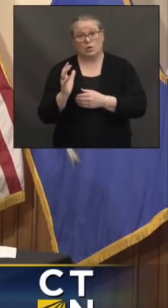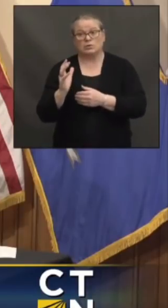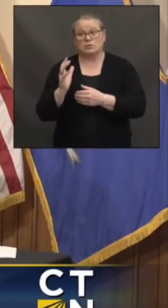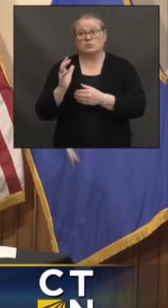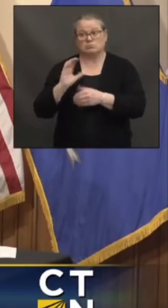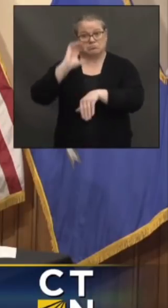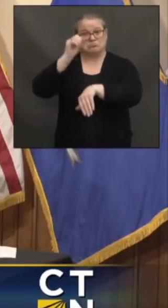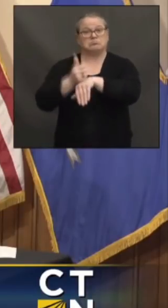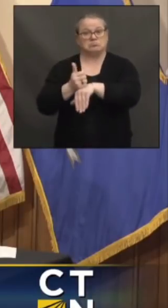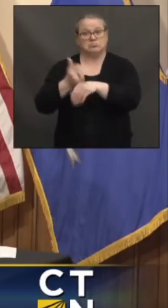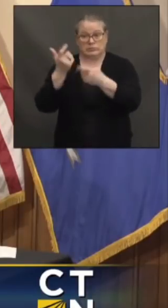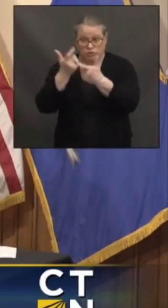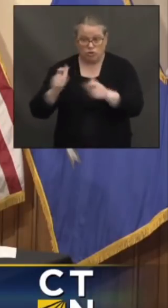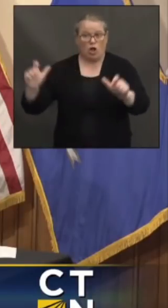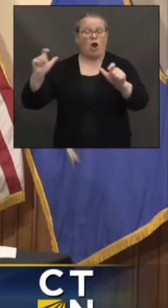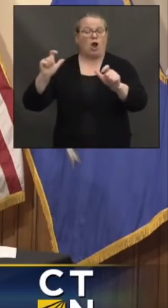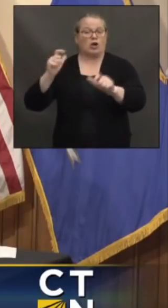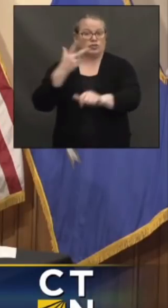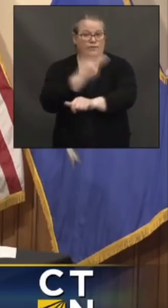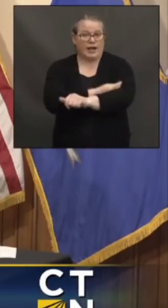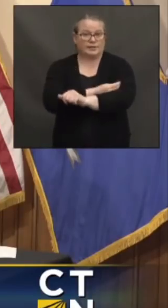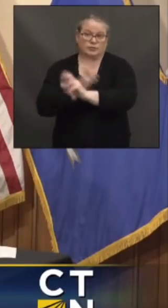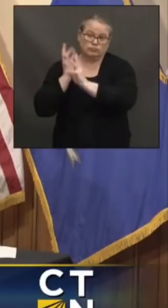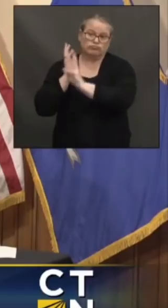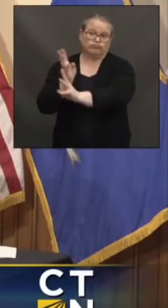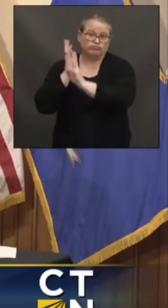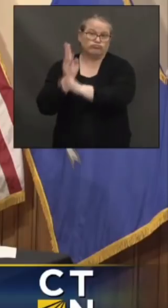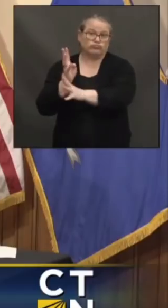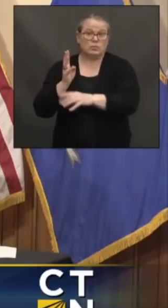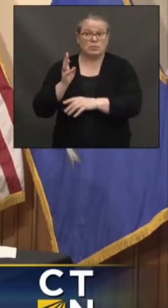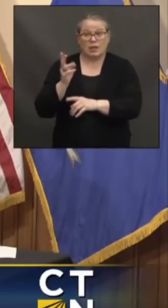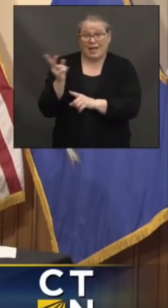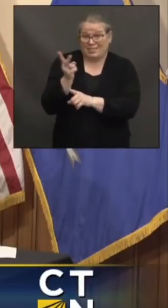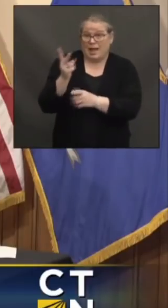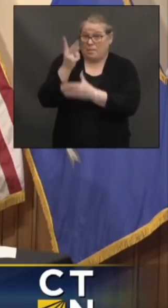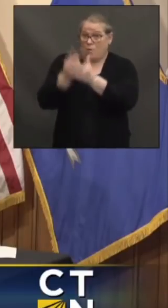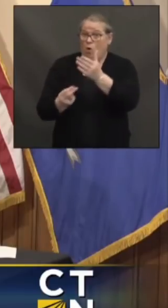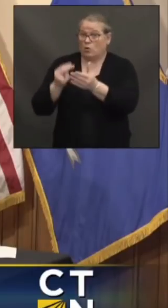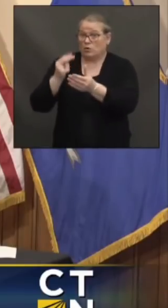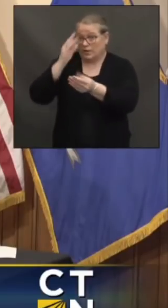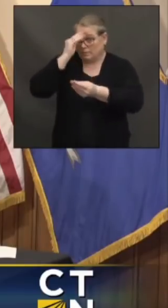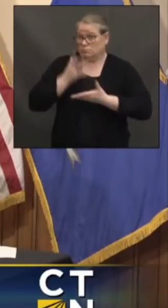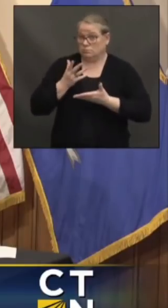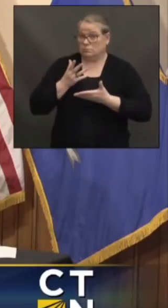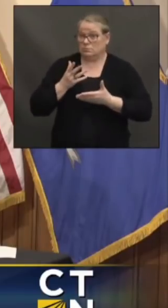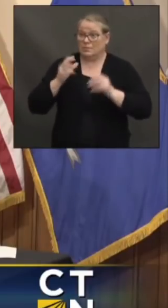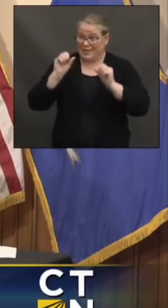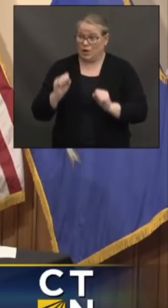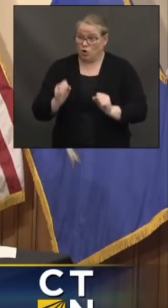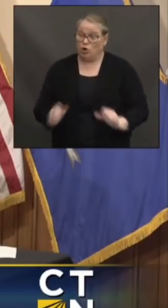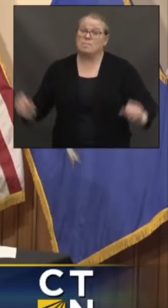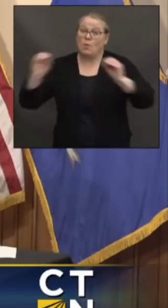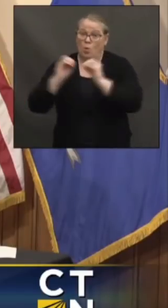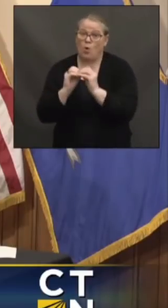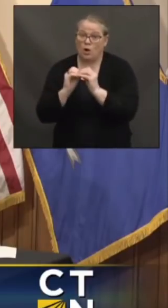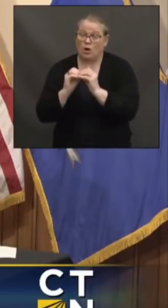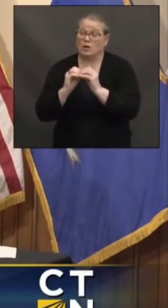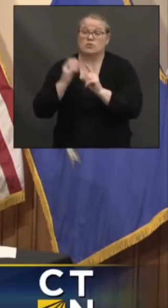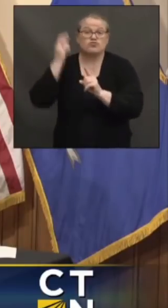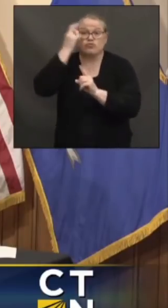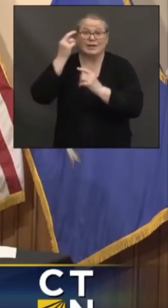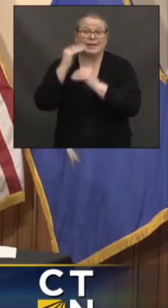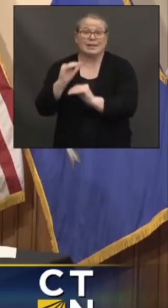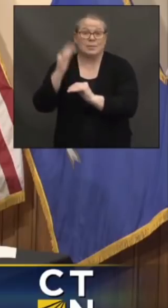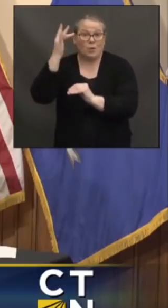us that they could be doing a lot more vaccines than they are and they're just limited by the